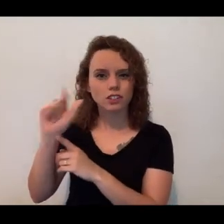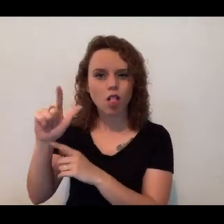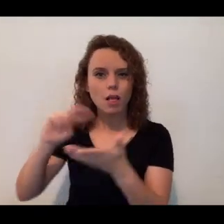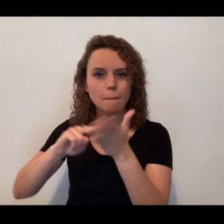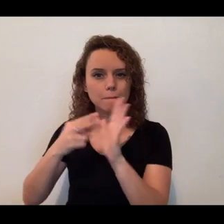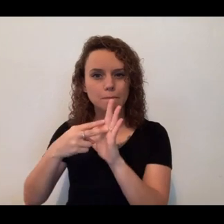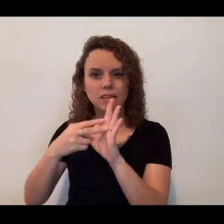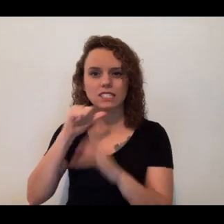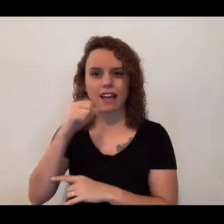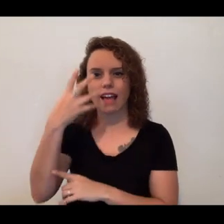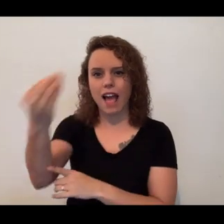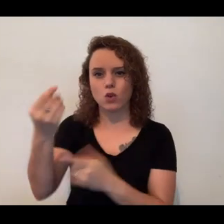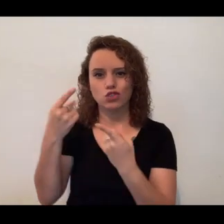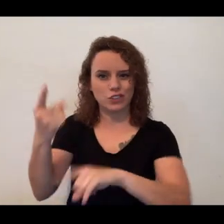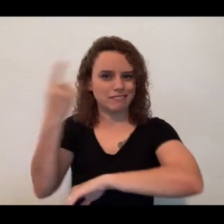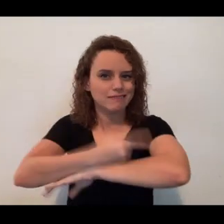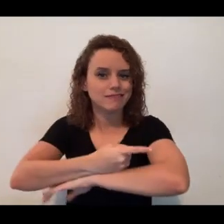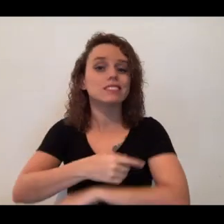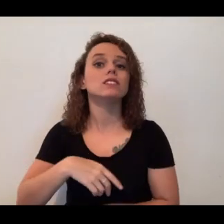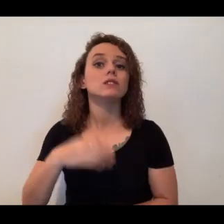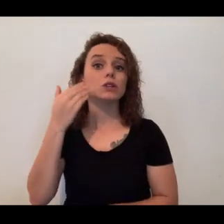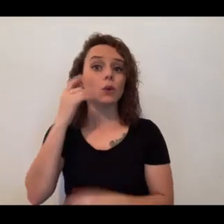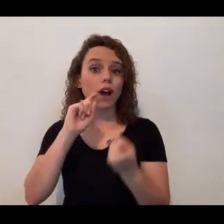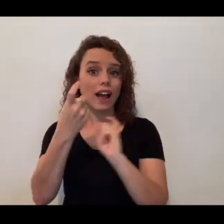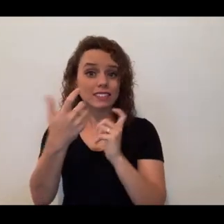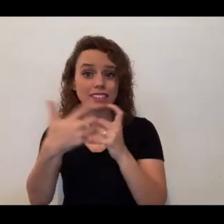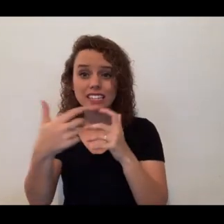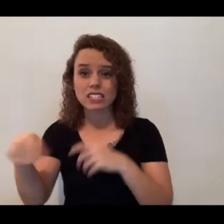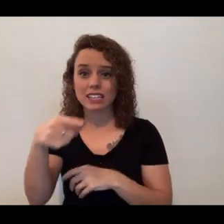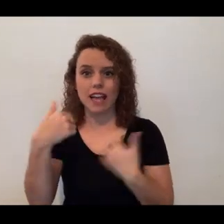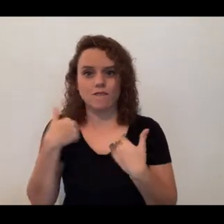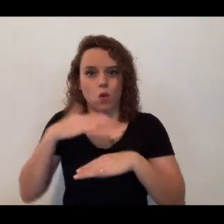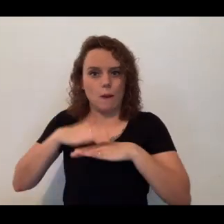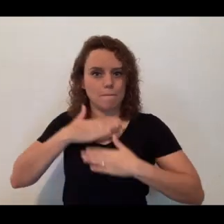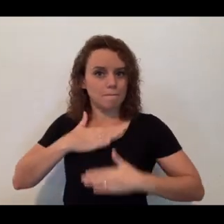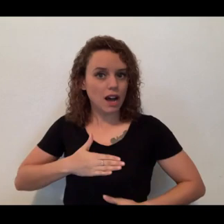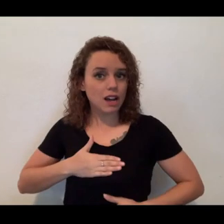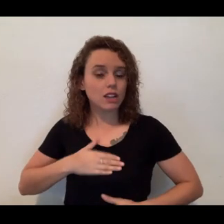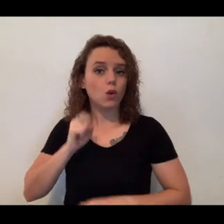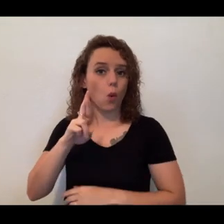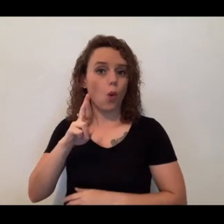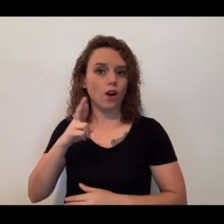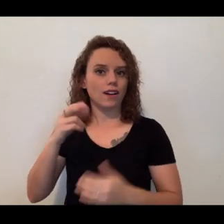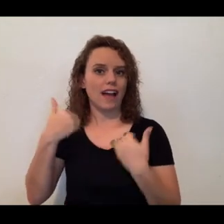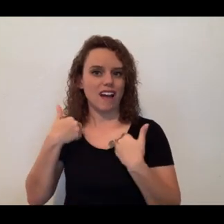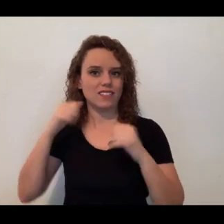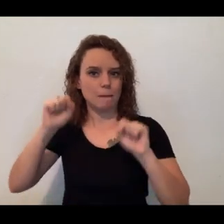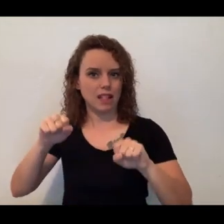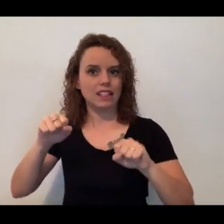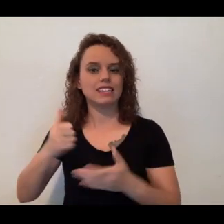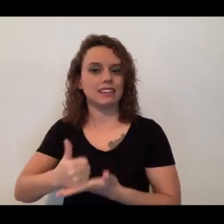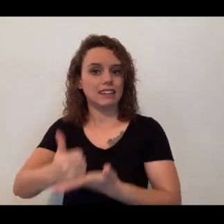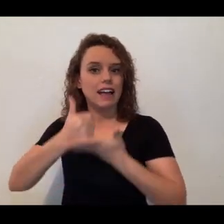day, and we know that adaptations are things that you have on the body or you have the ability to do that help you to survive in your environment. So if you're